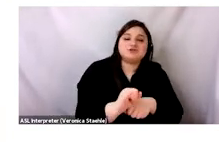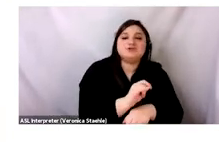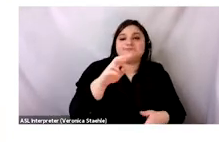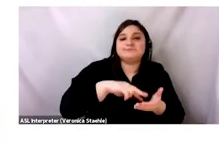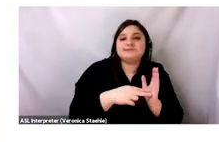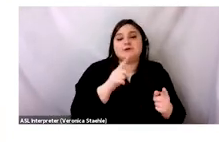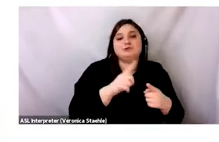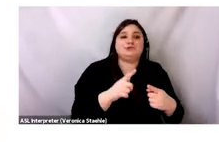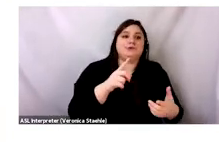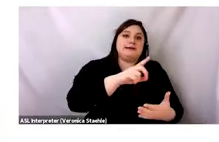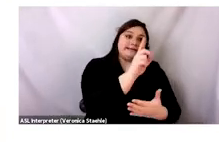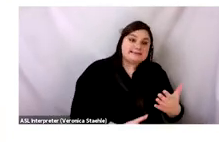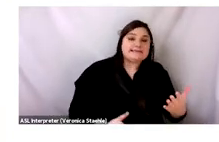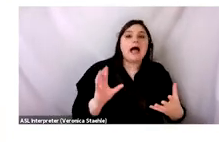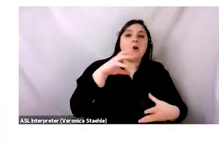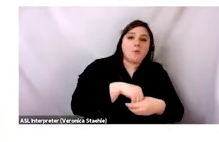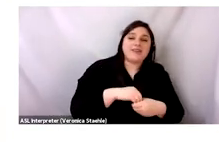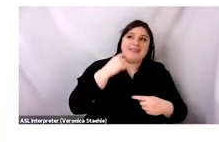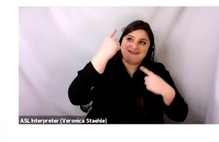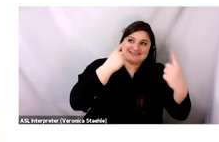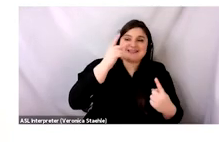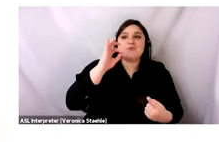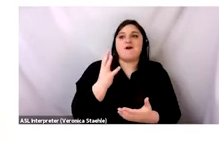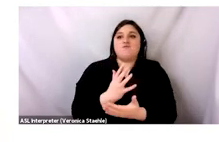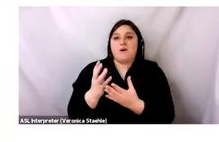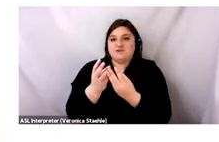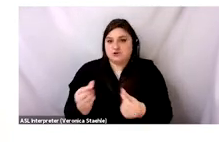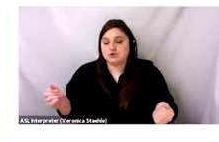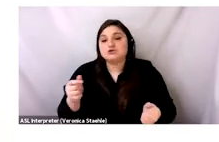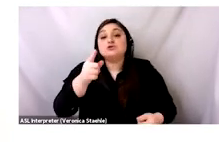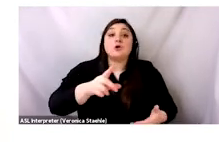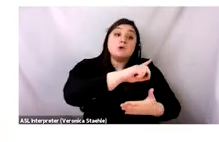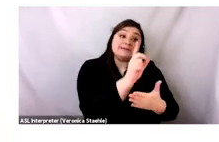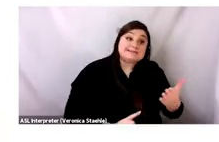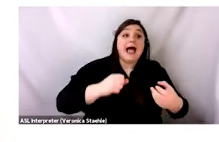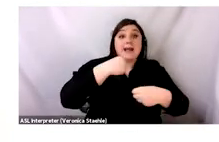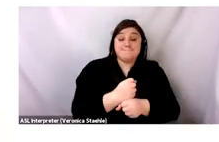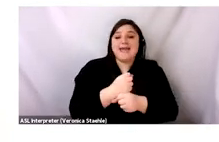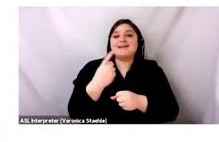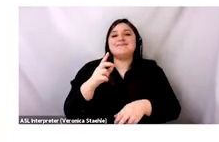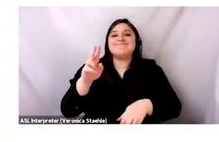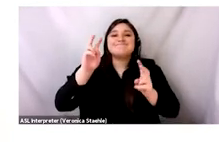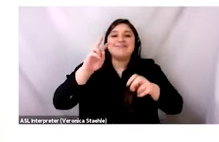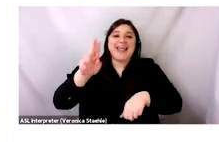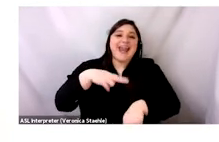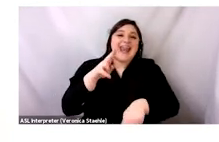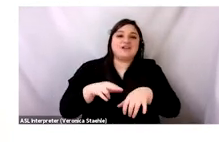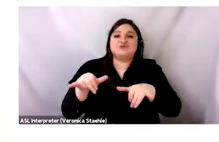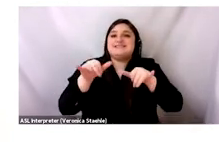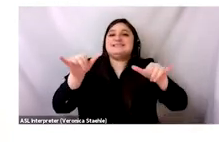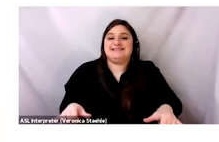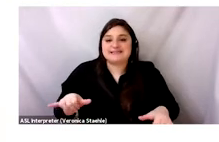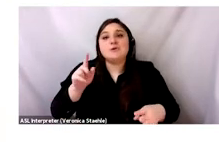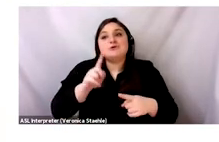create a closed-loop industry with the goal of designing out waste and pollution, keeping products and materials in use as long as possible, and